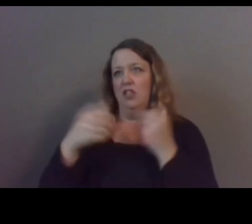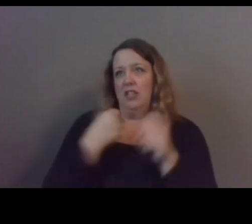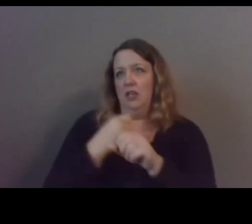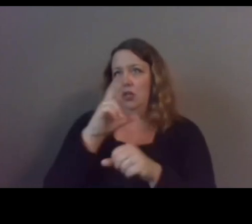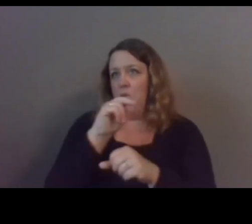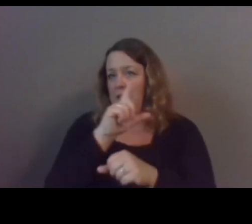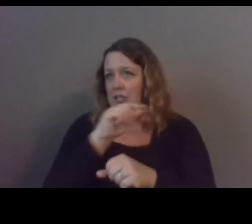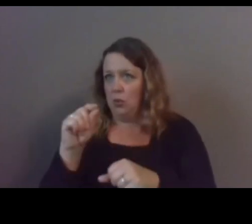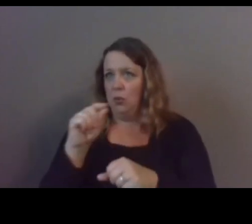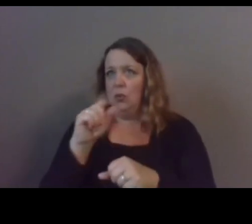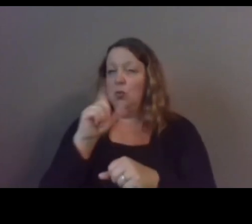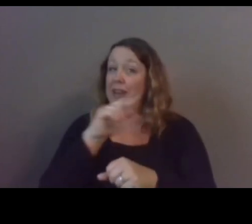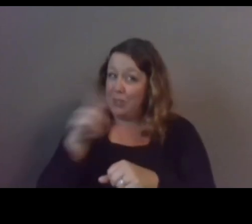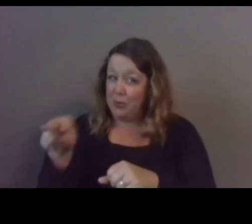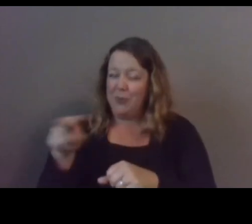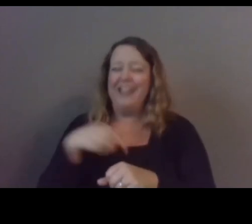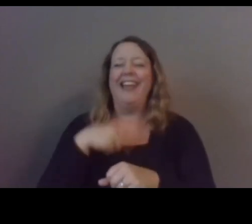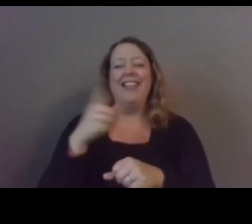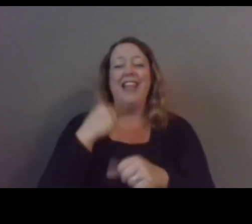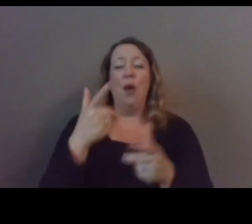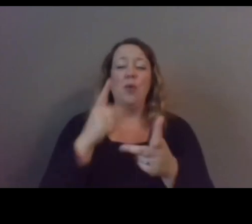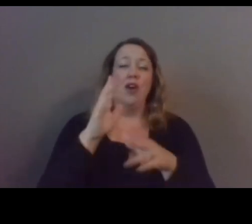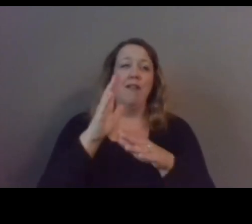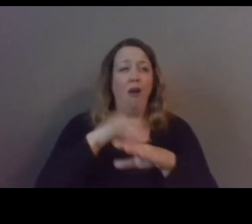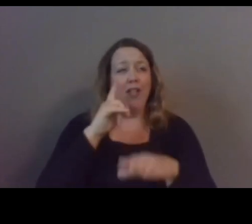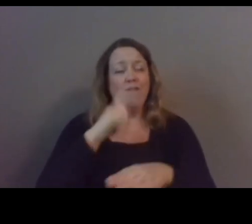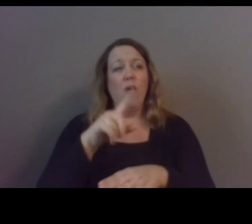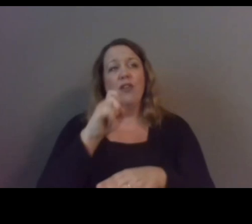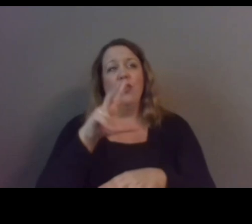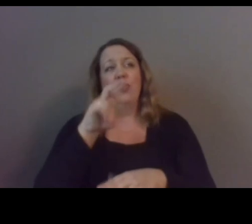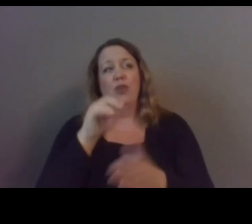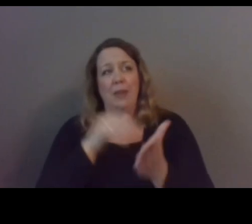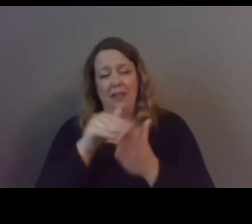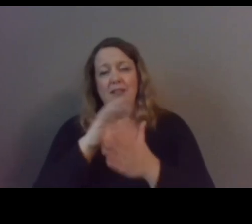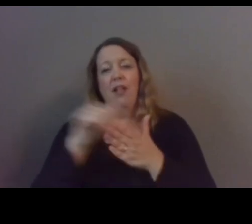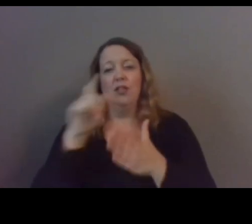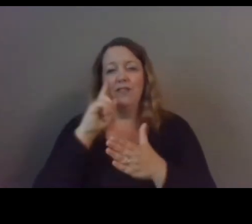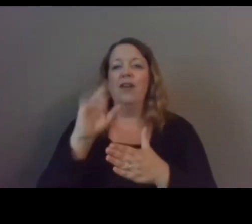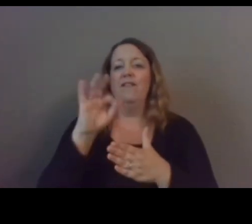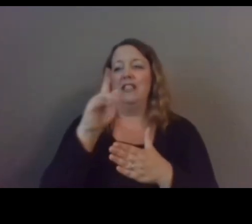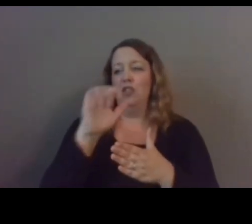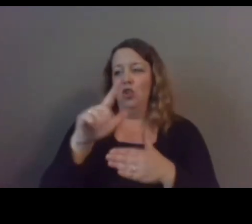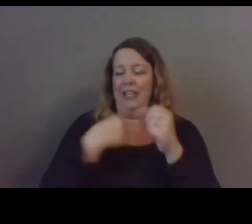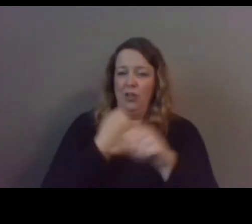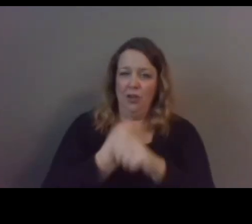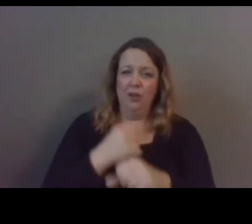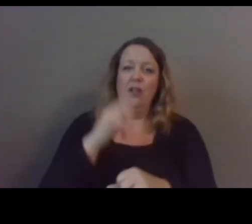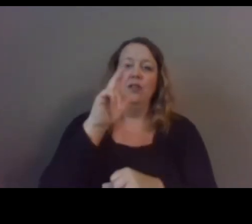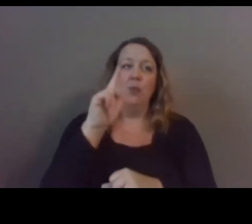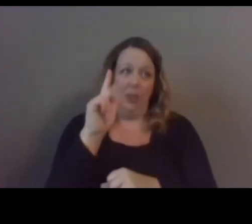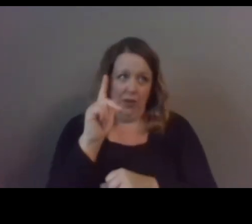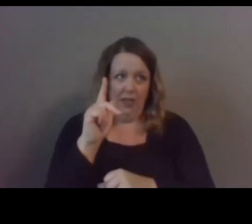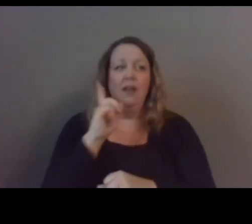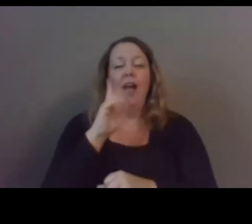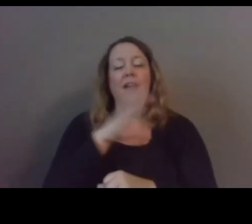and our movement is calling for 130 million dollars for fiscal year 23 this grant also funds the national mentoring resource center which